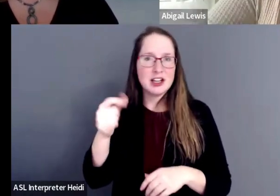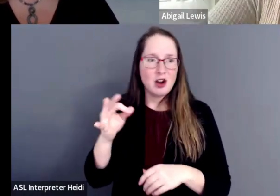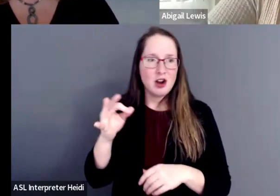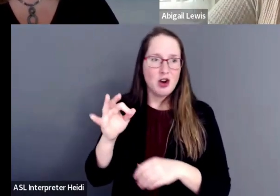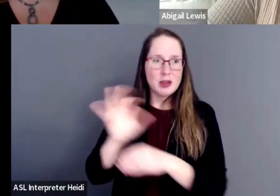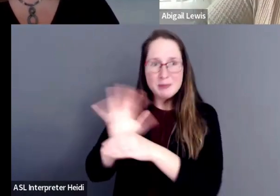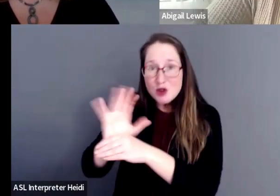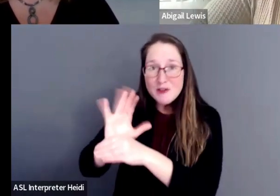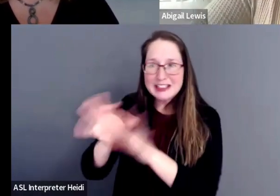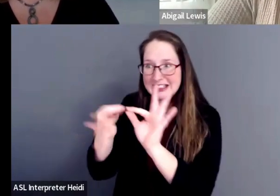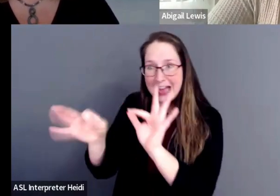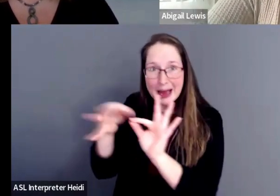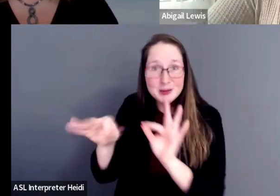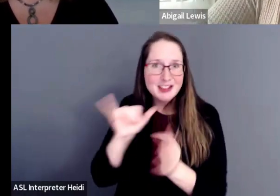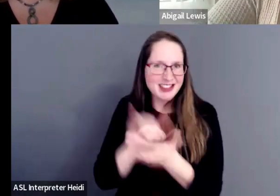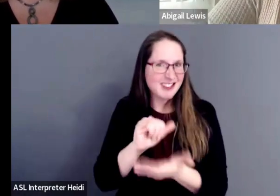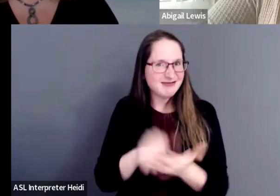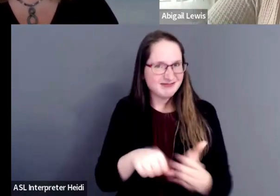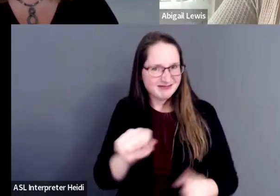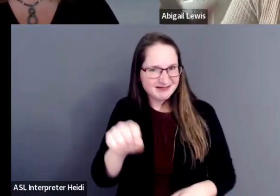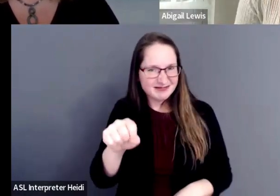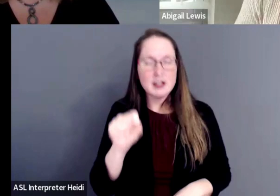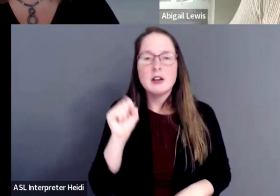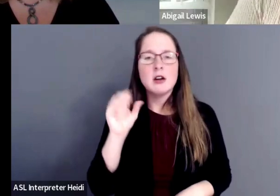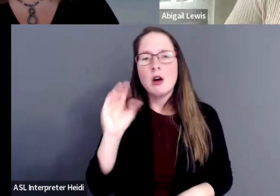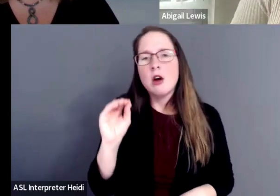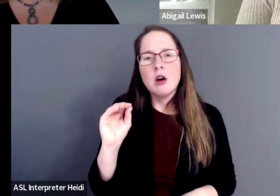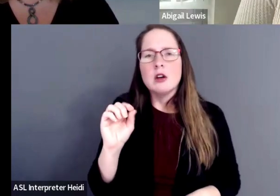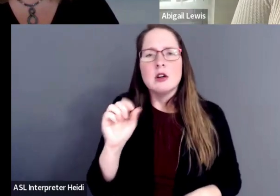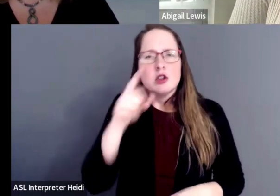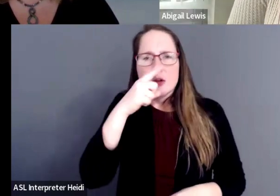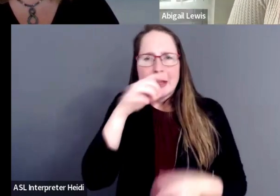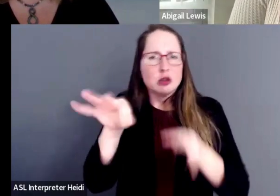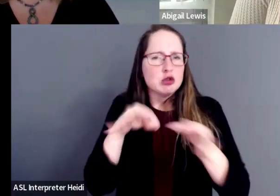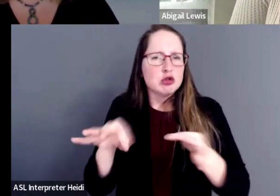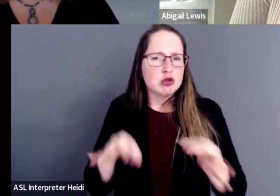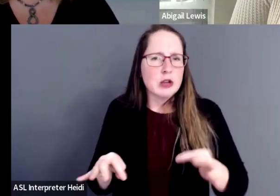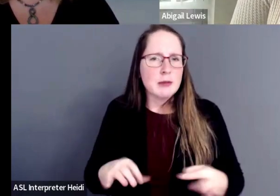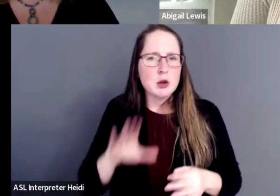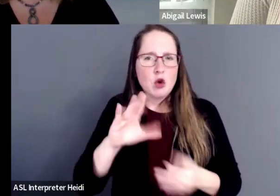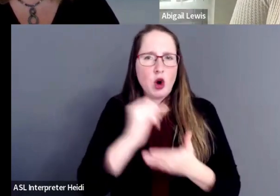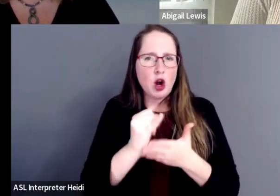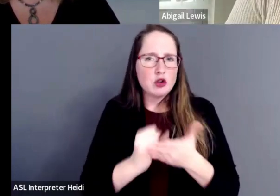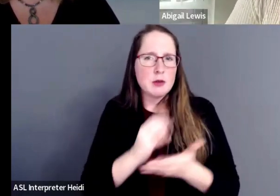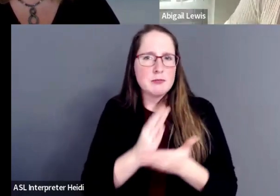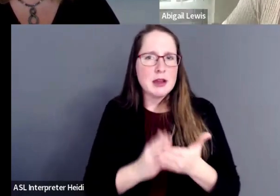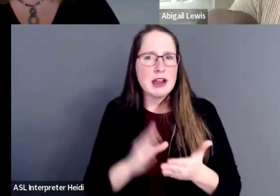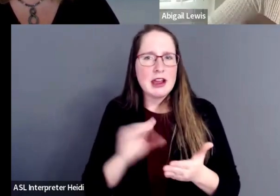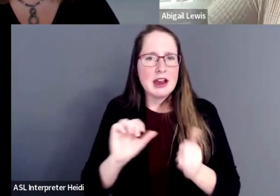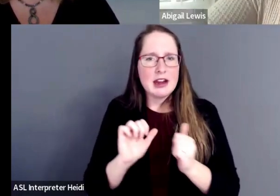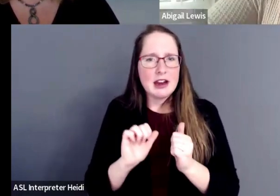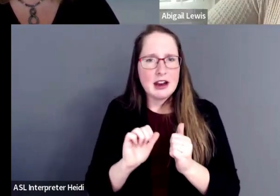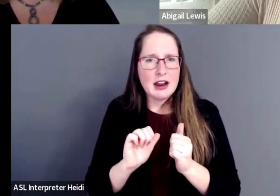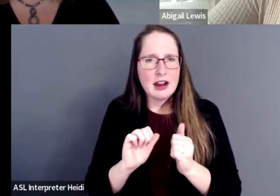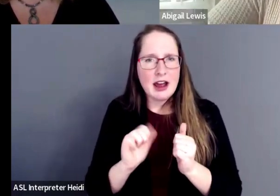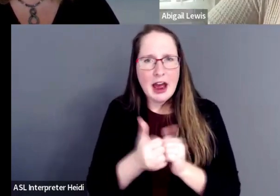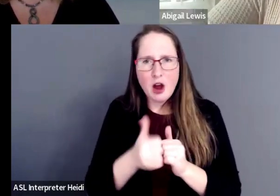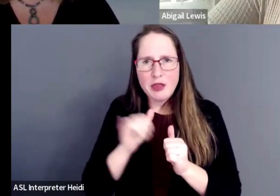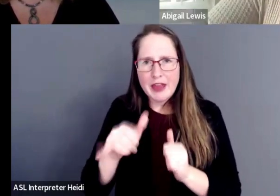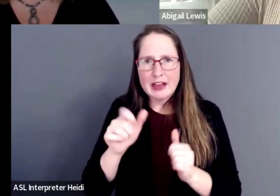anything of that sort. So can you describe your artistic style and how it has evolved over the years?